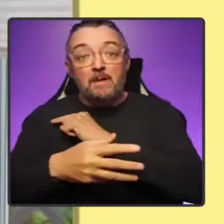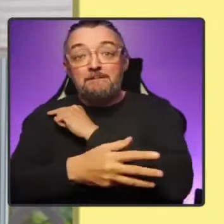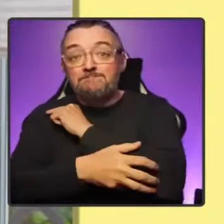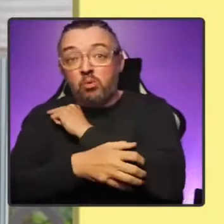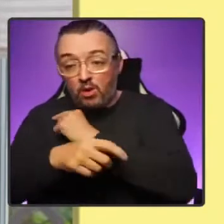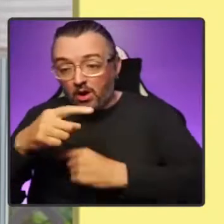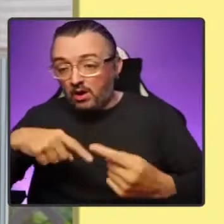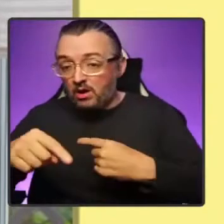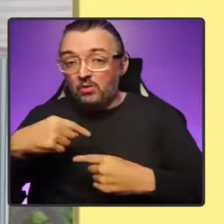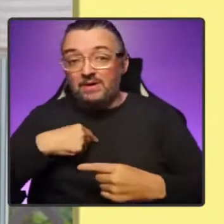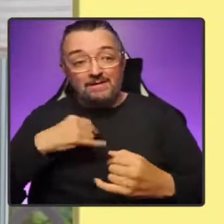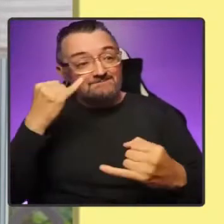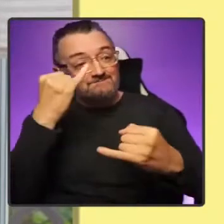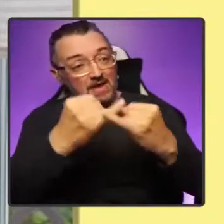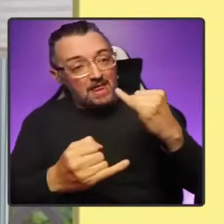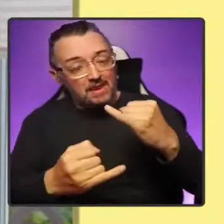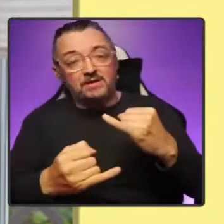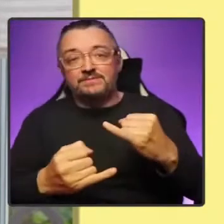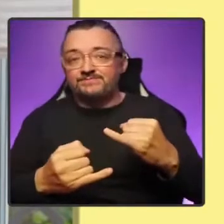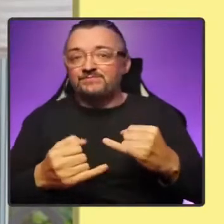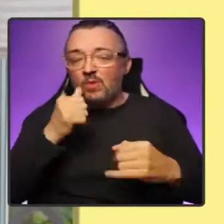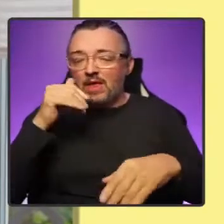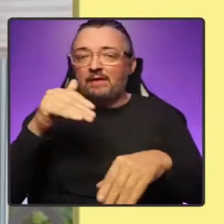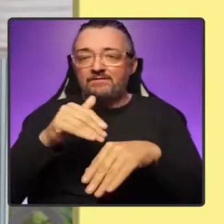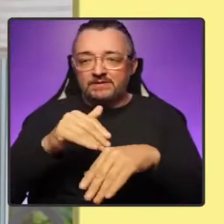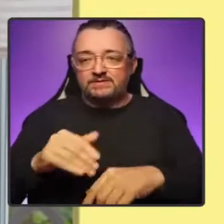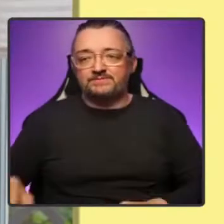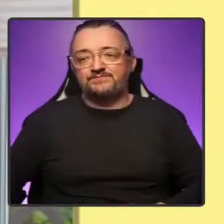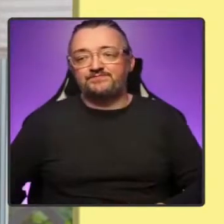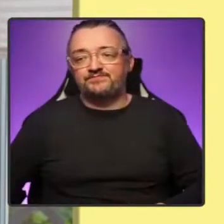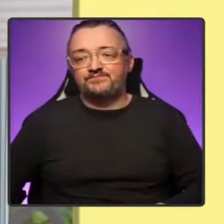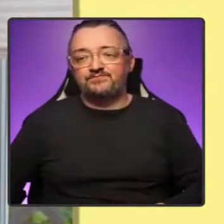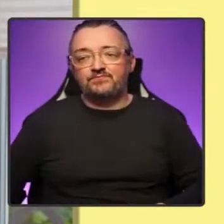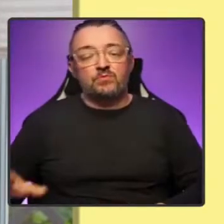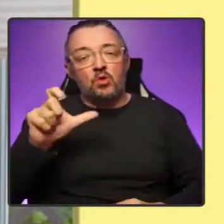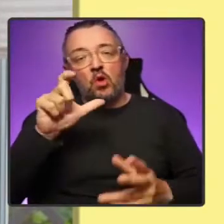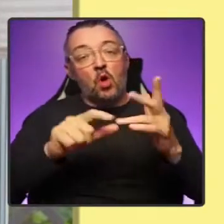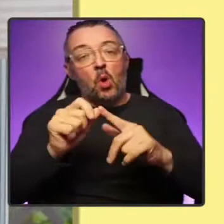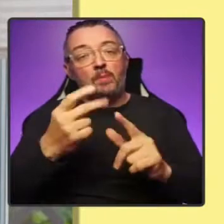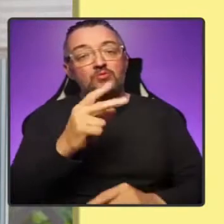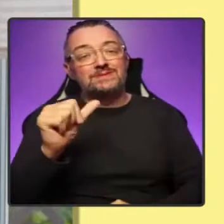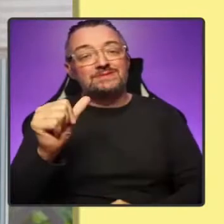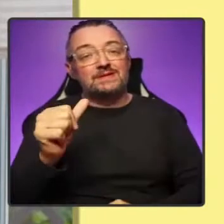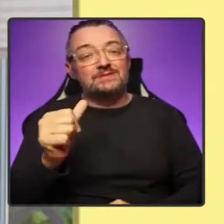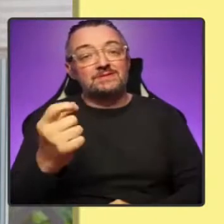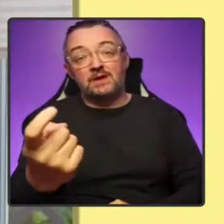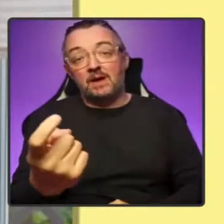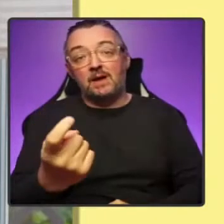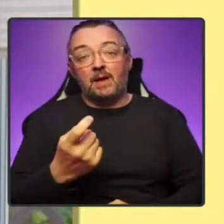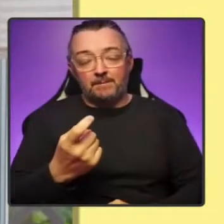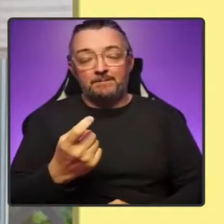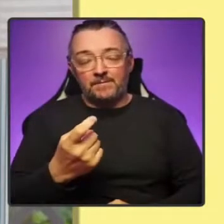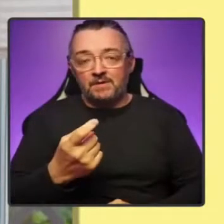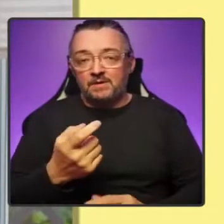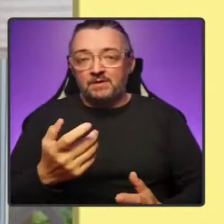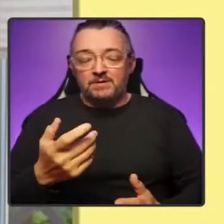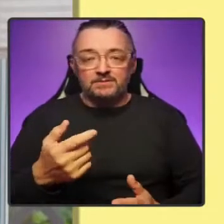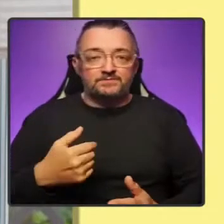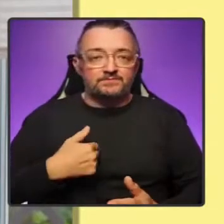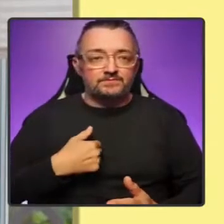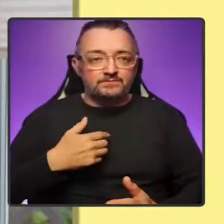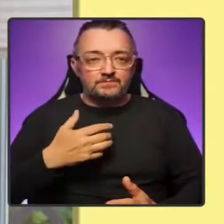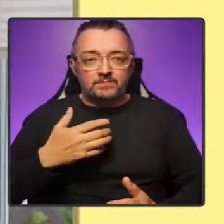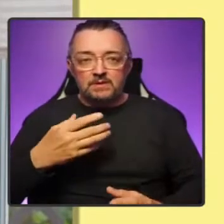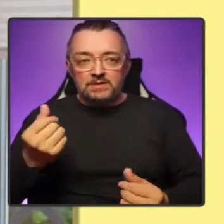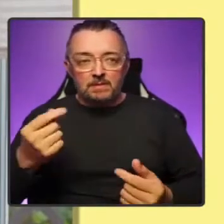challenge. As we approach COP26, some of the strongest voices pushing for urgent global action are